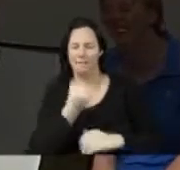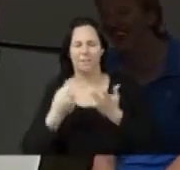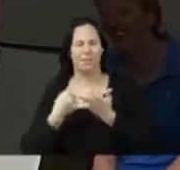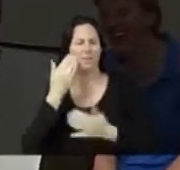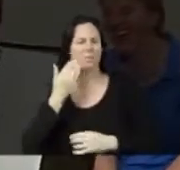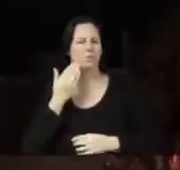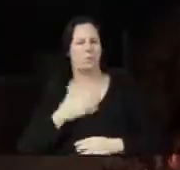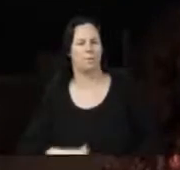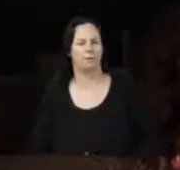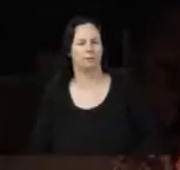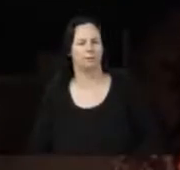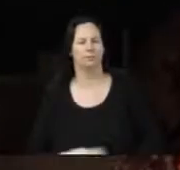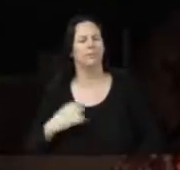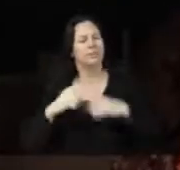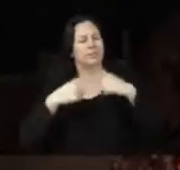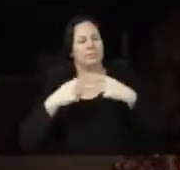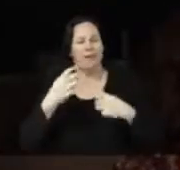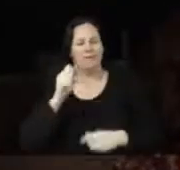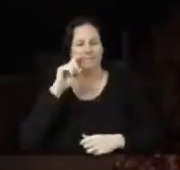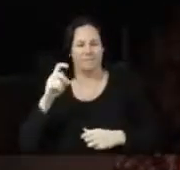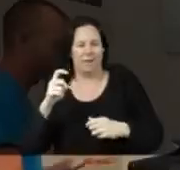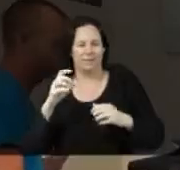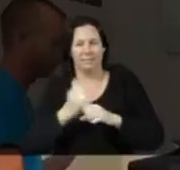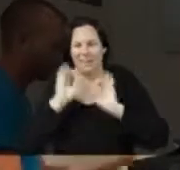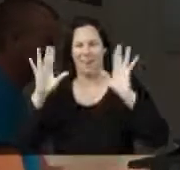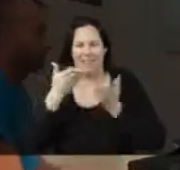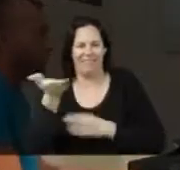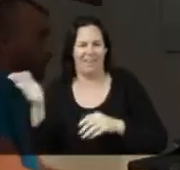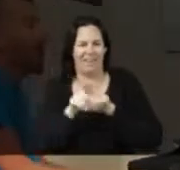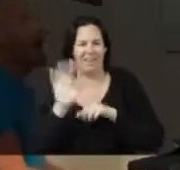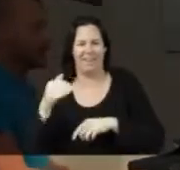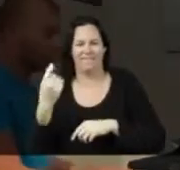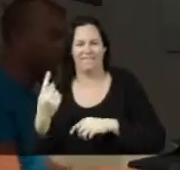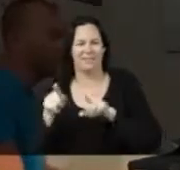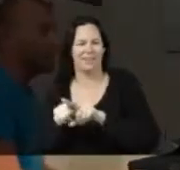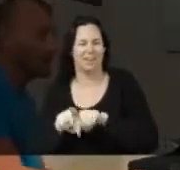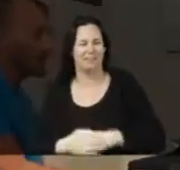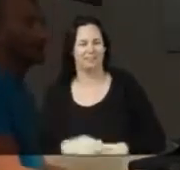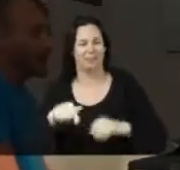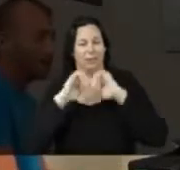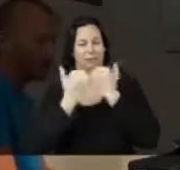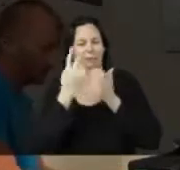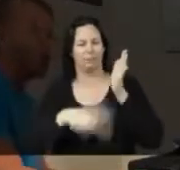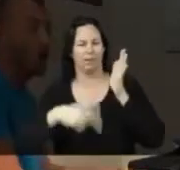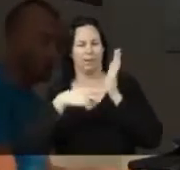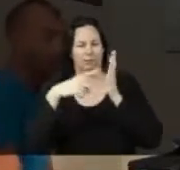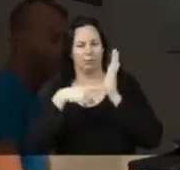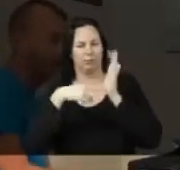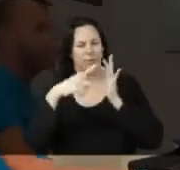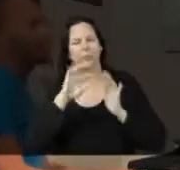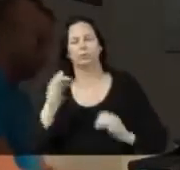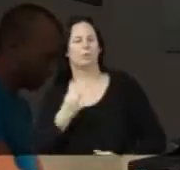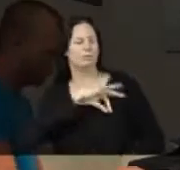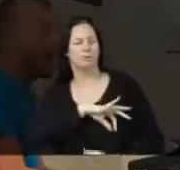It's about having fun and getting out there like everybody else does. The group is part of Tootie,